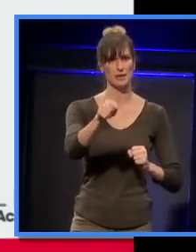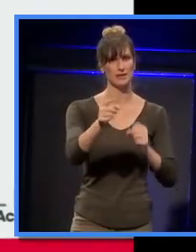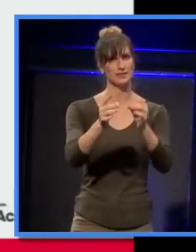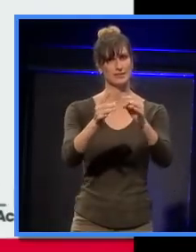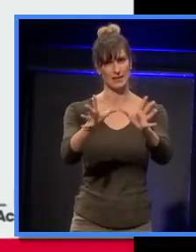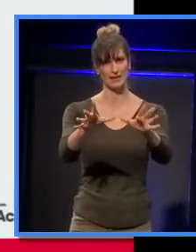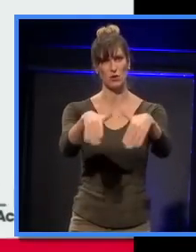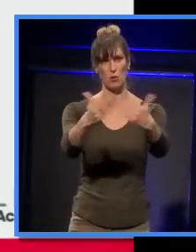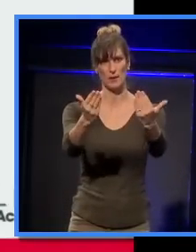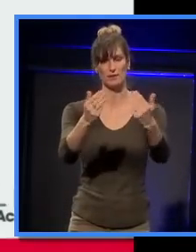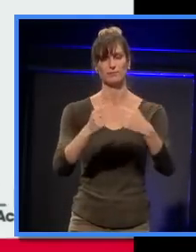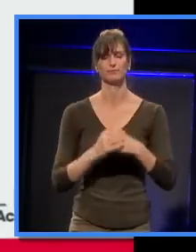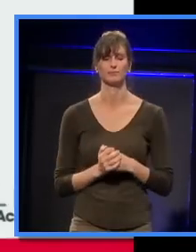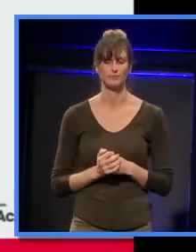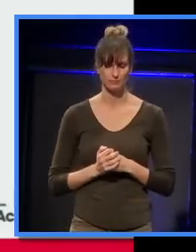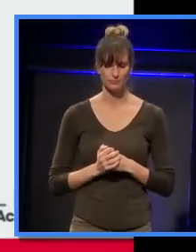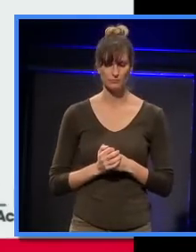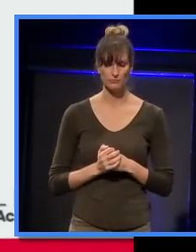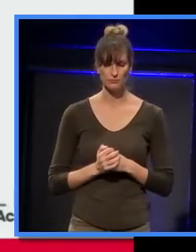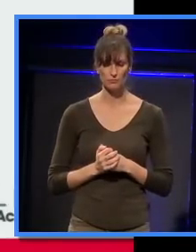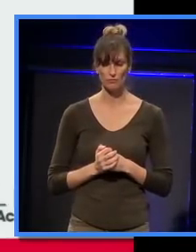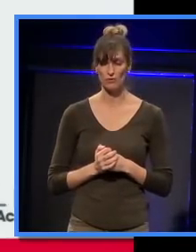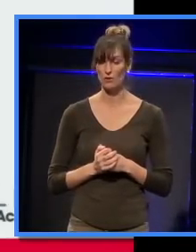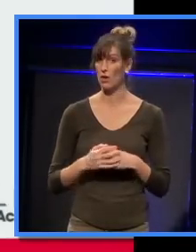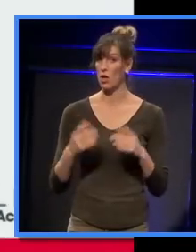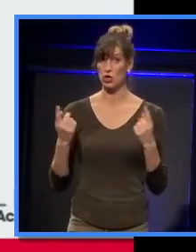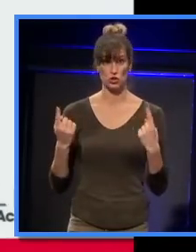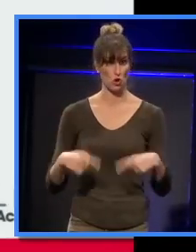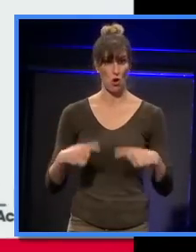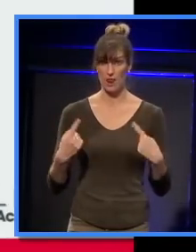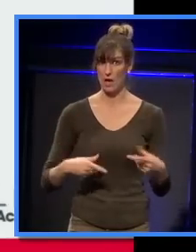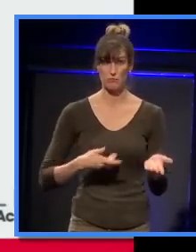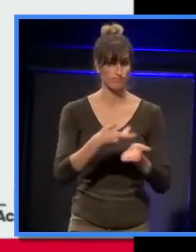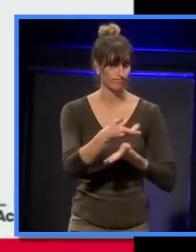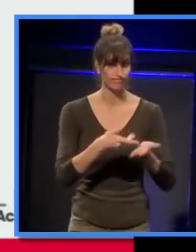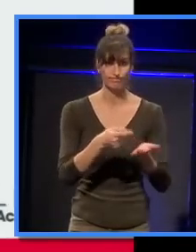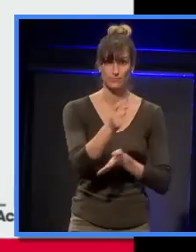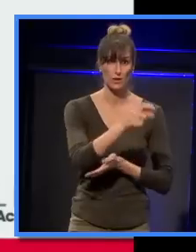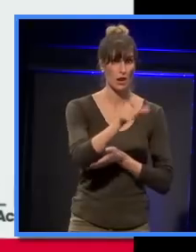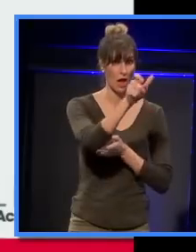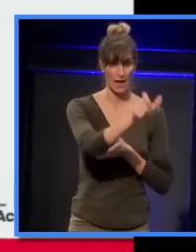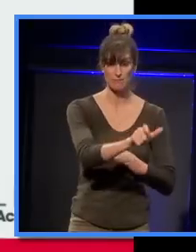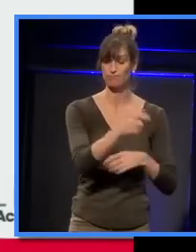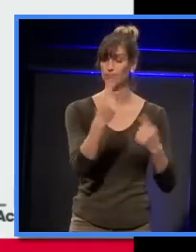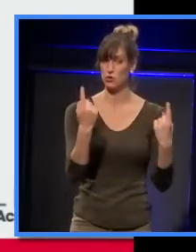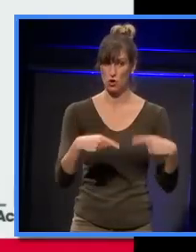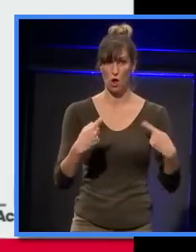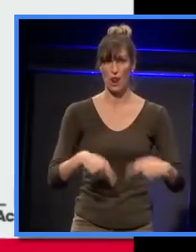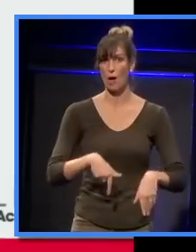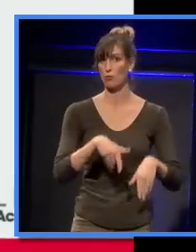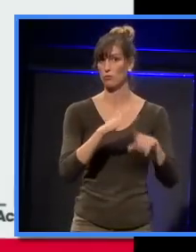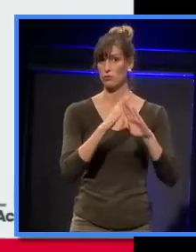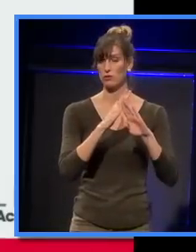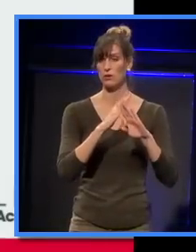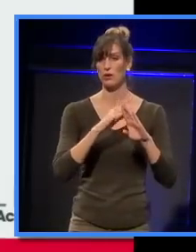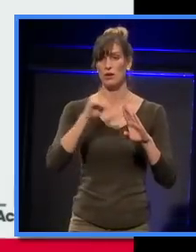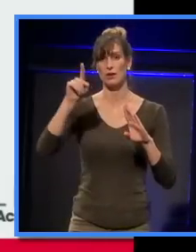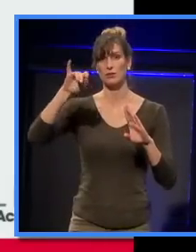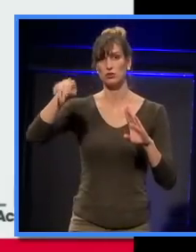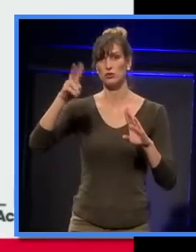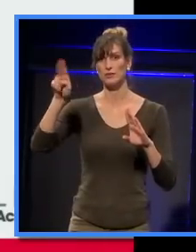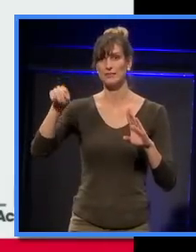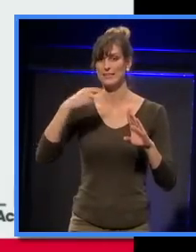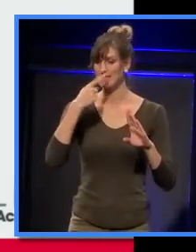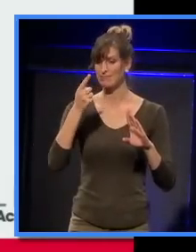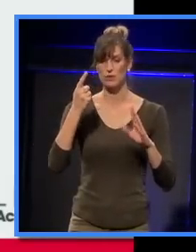terrible state the building was in. We were not allowed to talk to the client, the Philharmonie de Paris. He said we were not allowed to talk